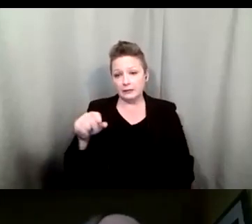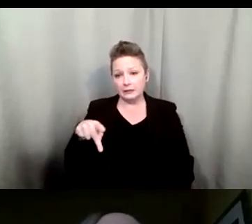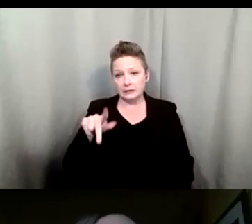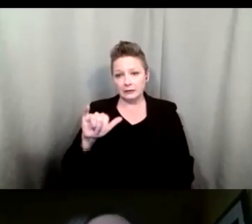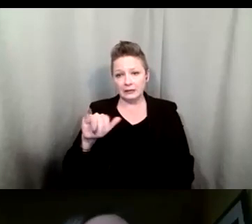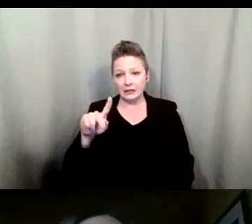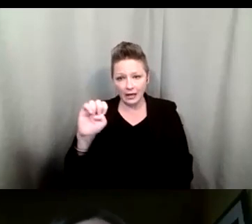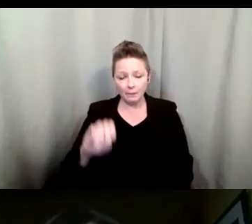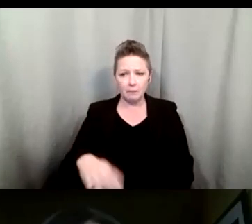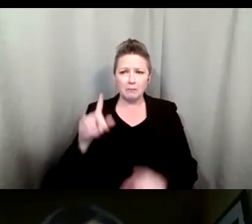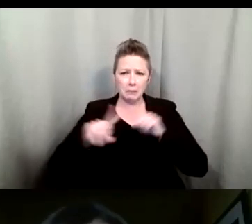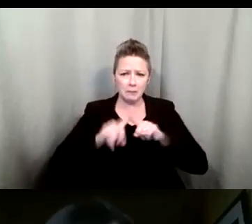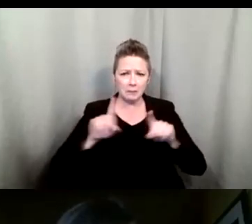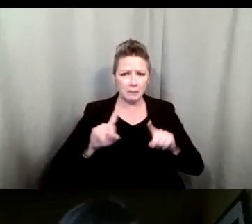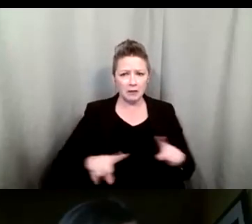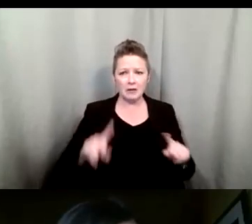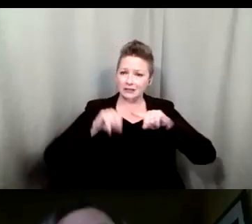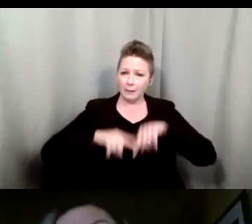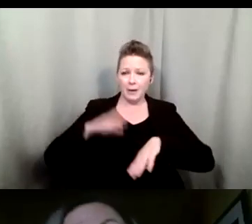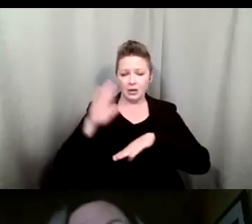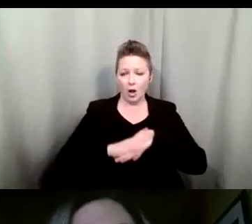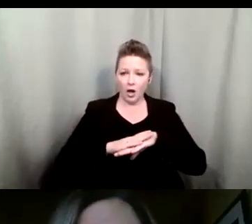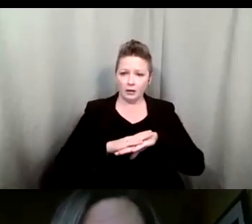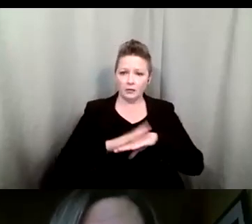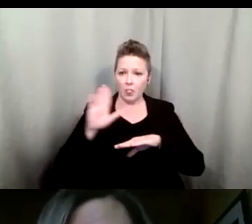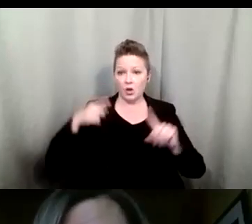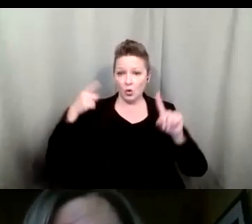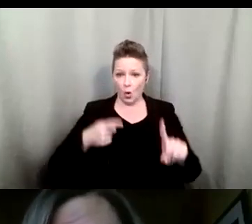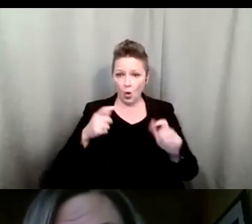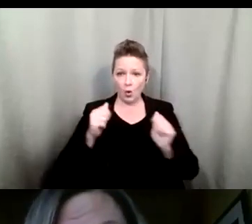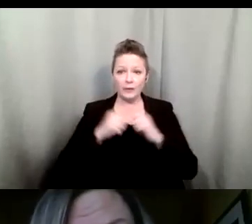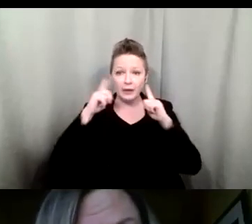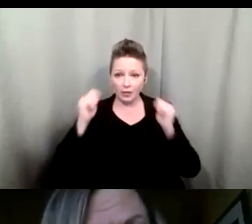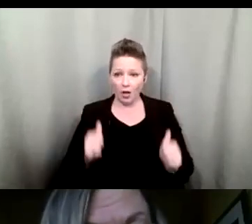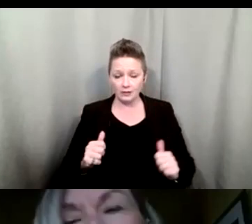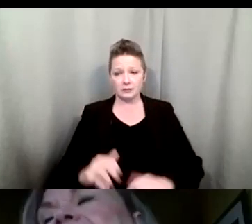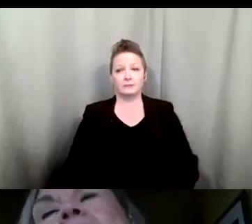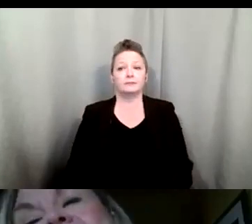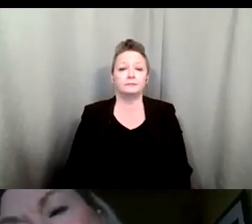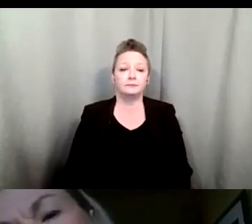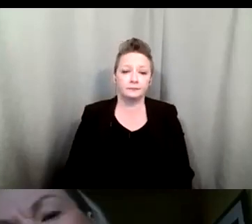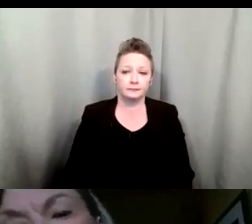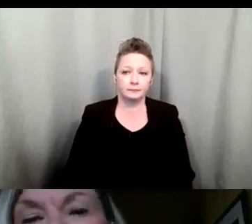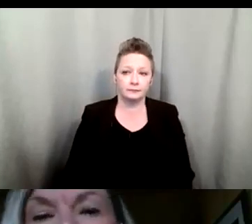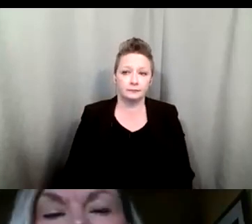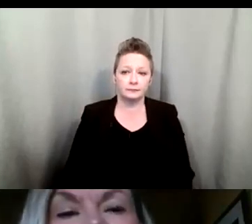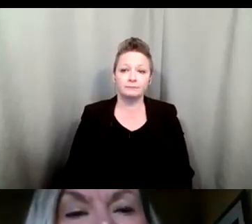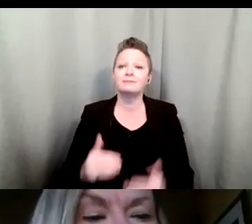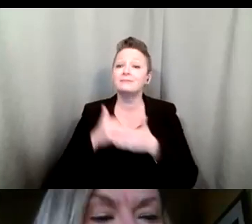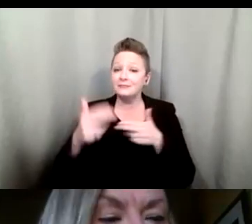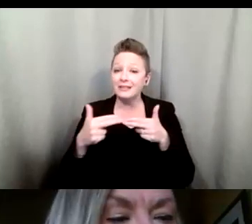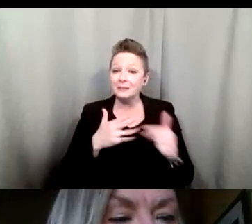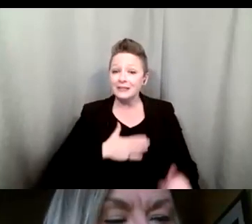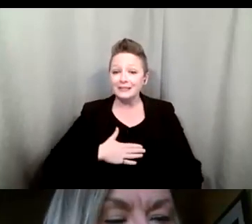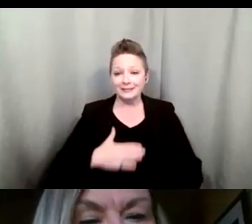many different things depending on the individual with the hearing loss can we have the next slide please